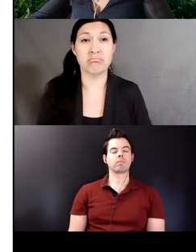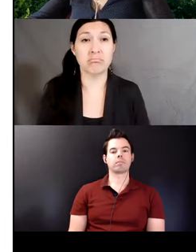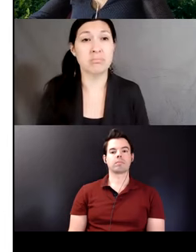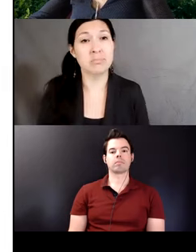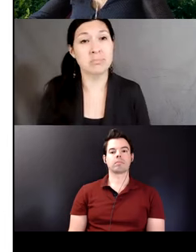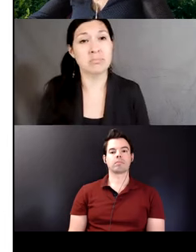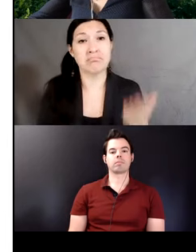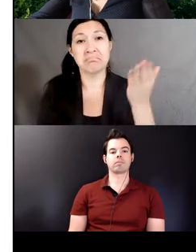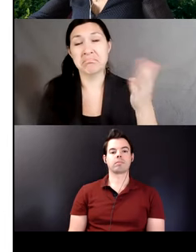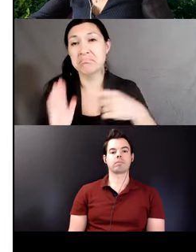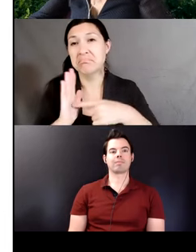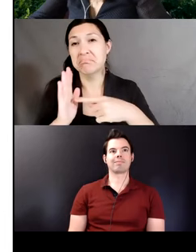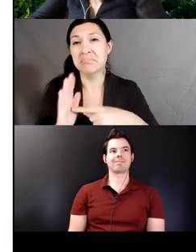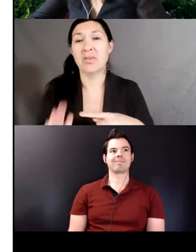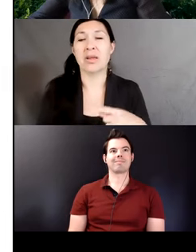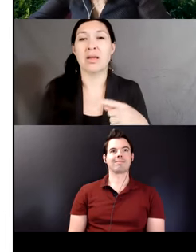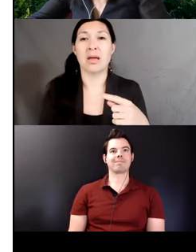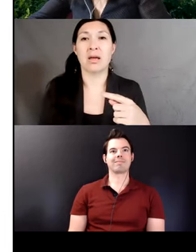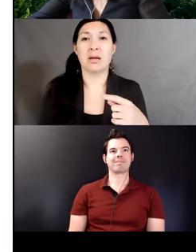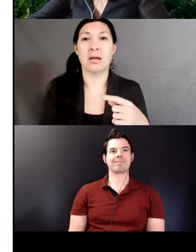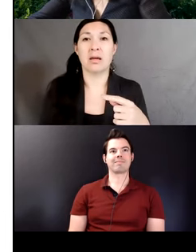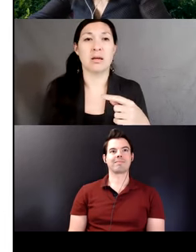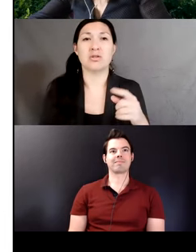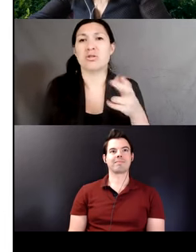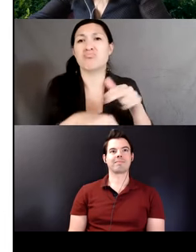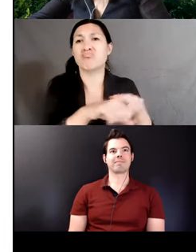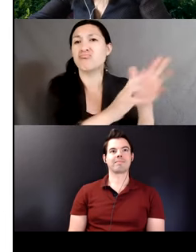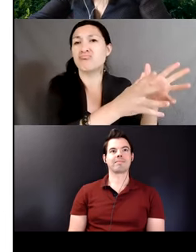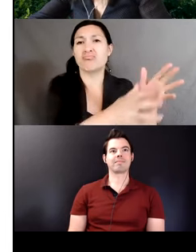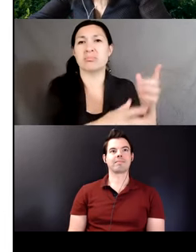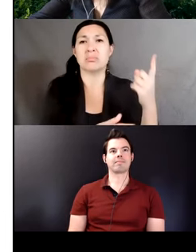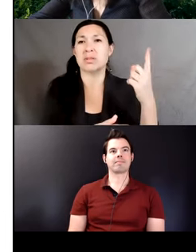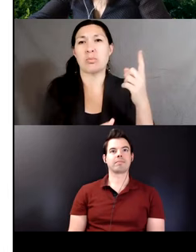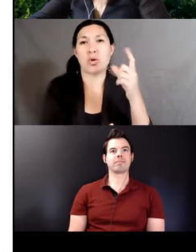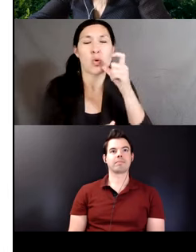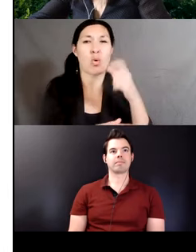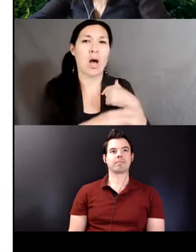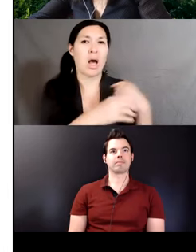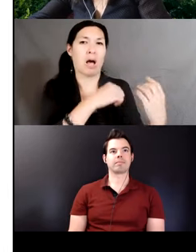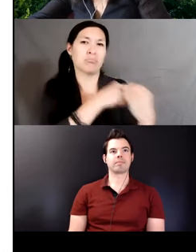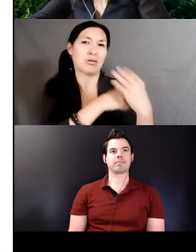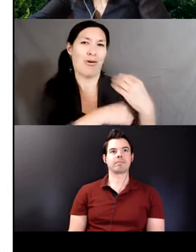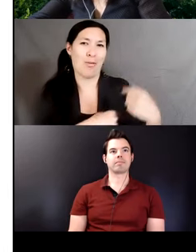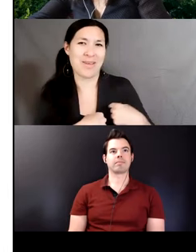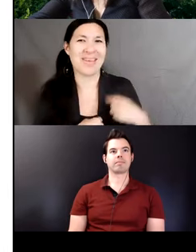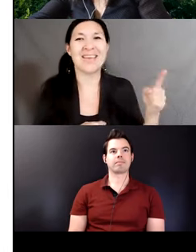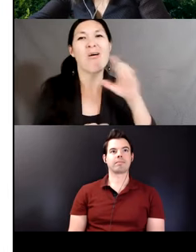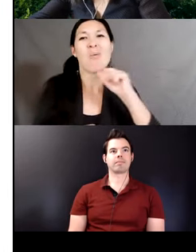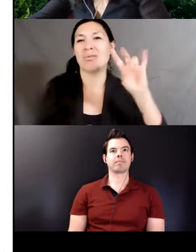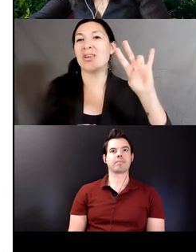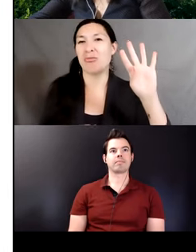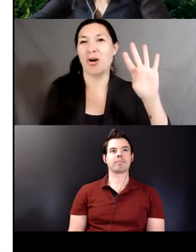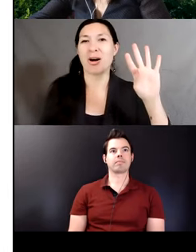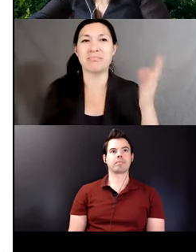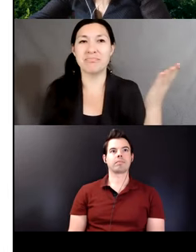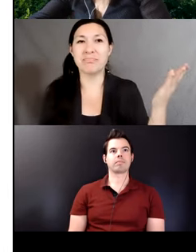Here's an example of a natural conversation with one of my consultants. He's 74 years old. In this